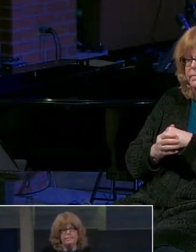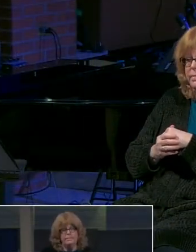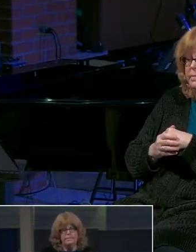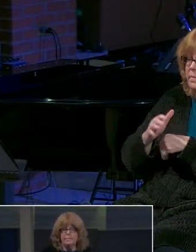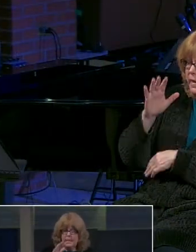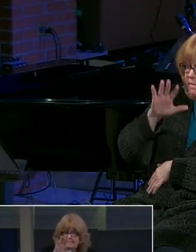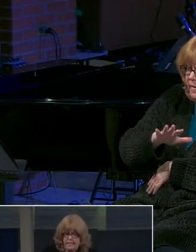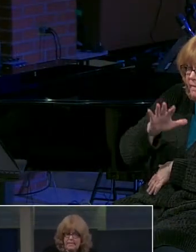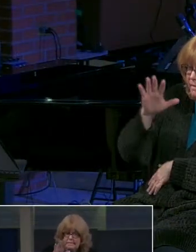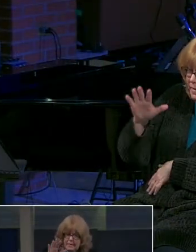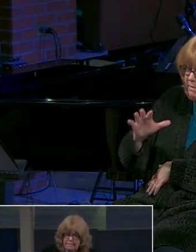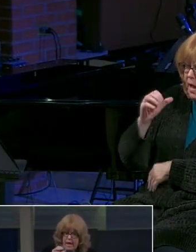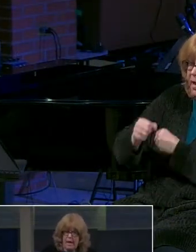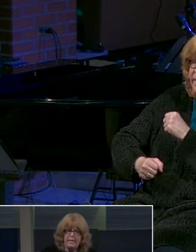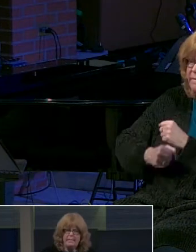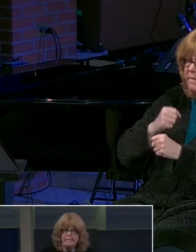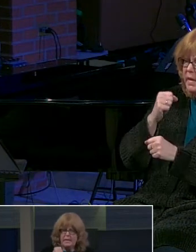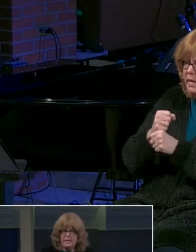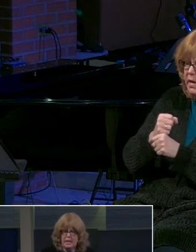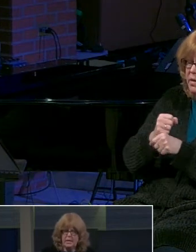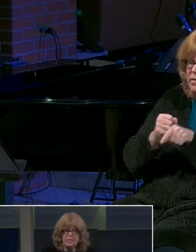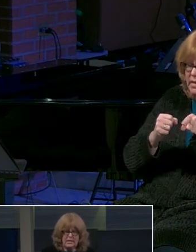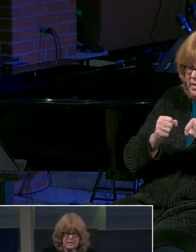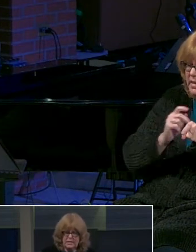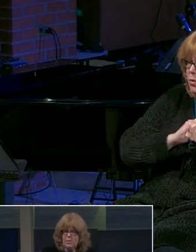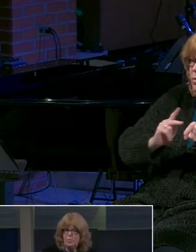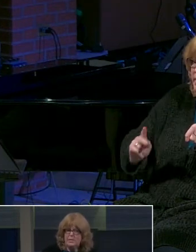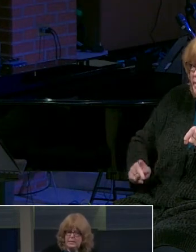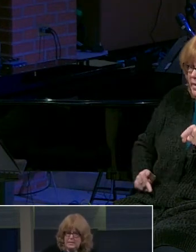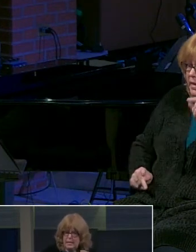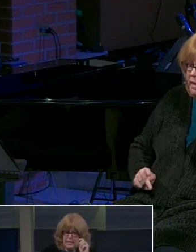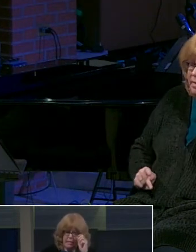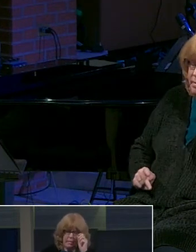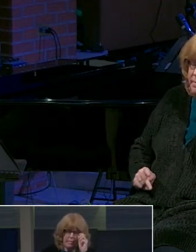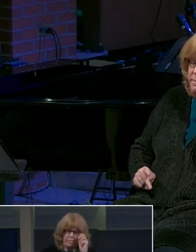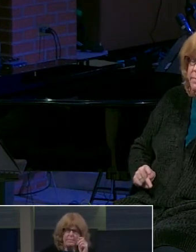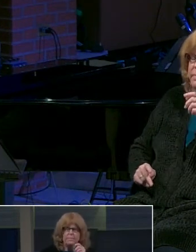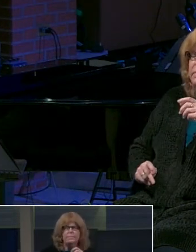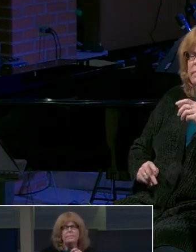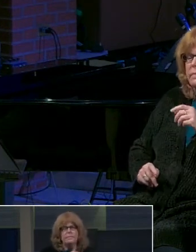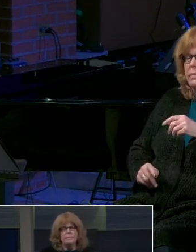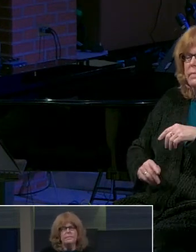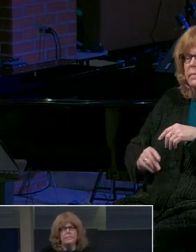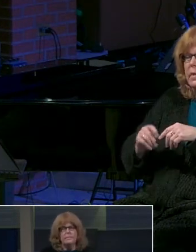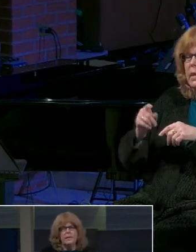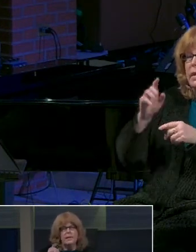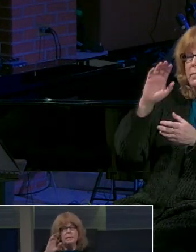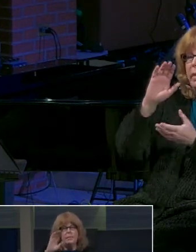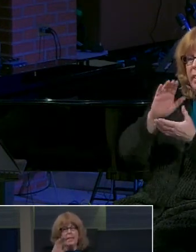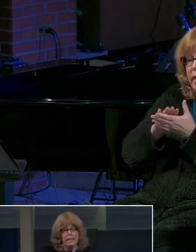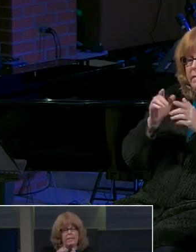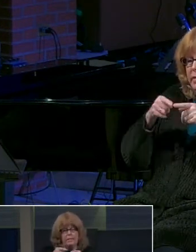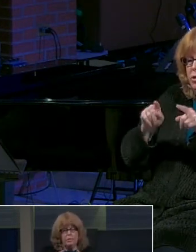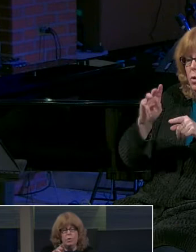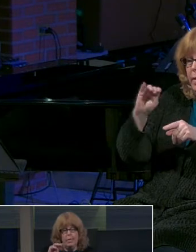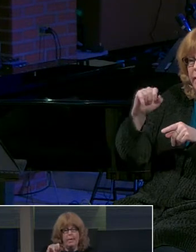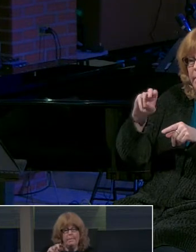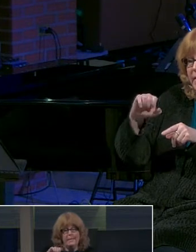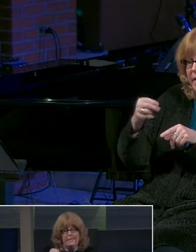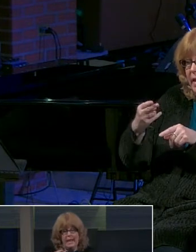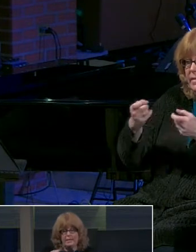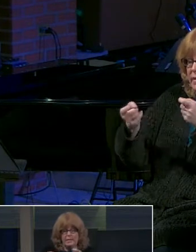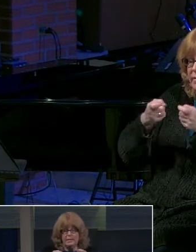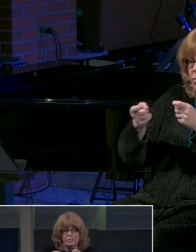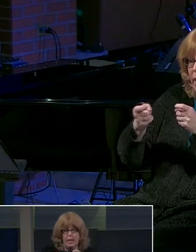Fifty-five years this guy was king. Let me just tell you, it is believed that during the reign of Manasseh